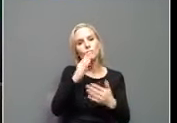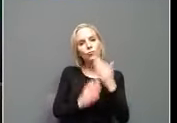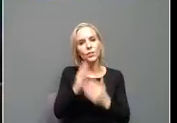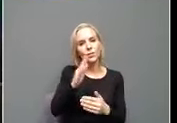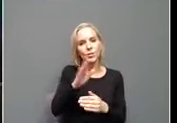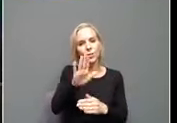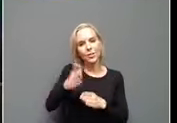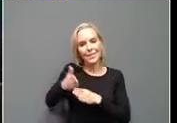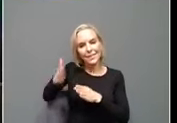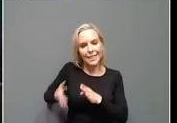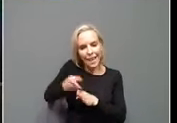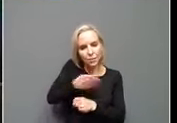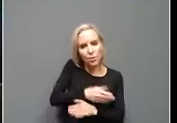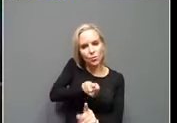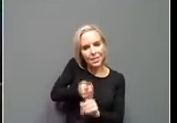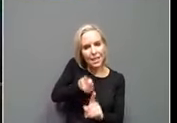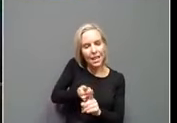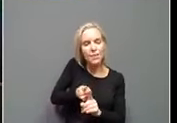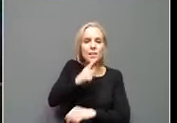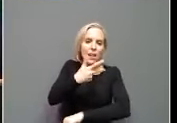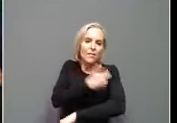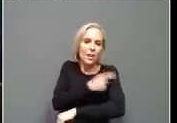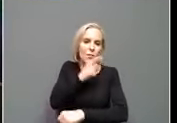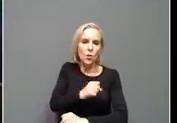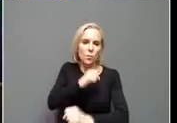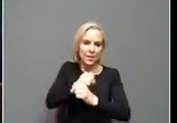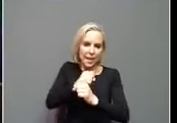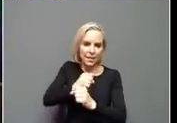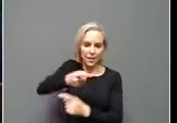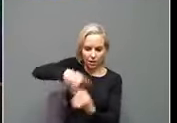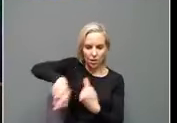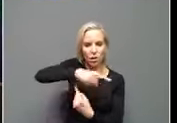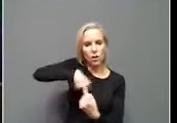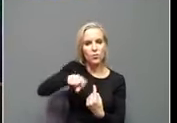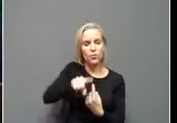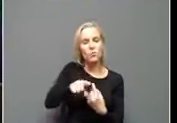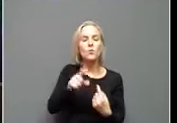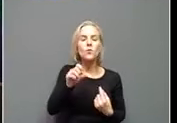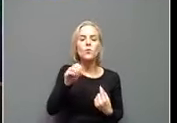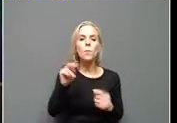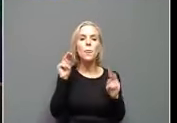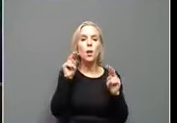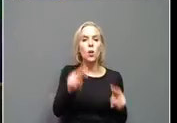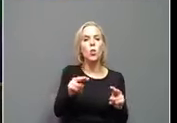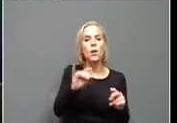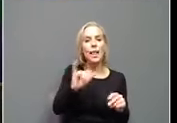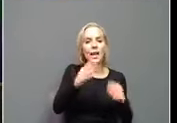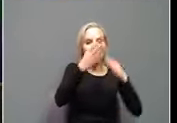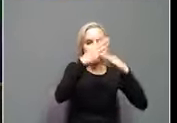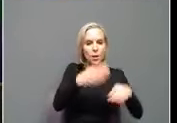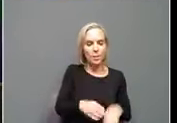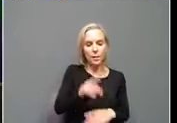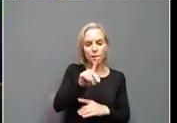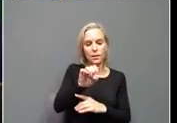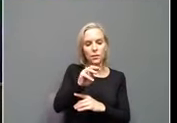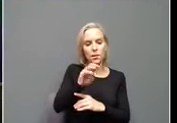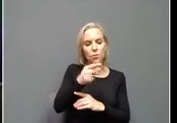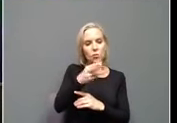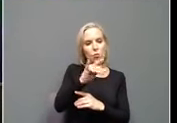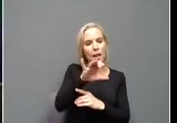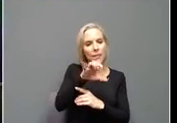Get vaccinated to protect everybody around you. When we look at demographic breakdowns, I think we were able to